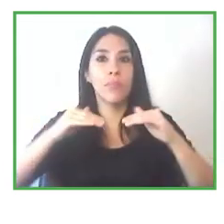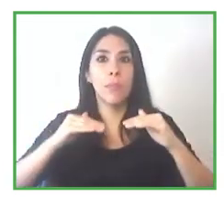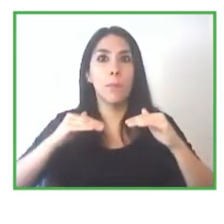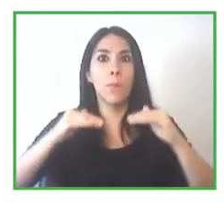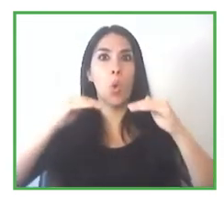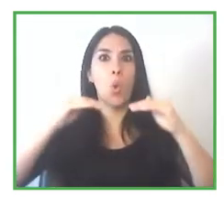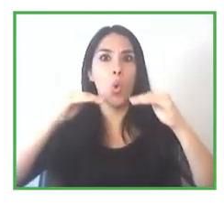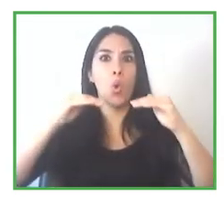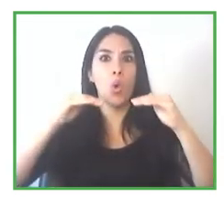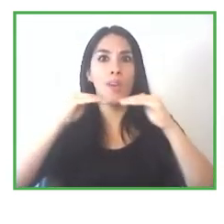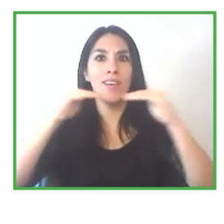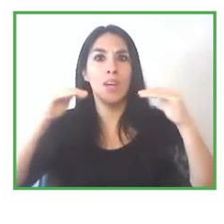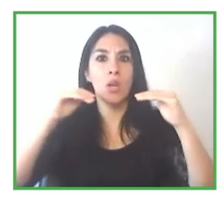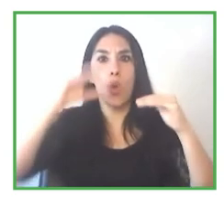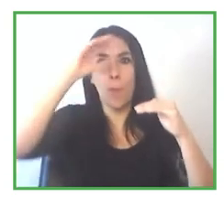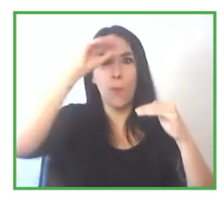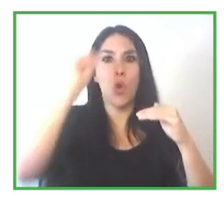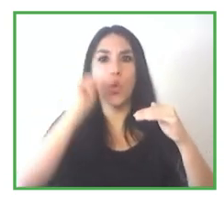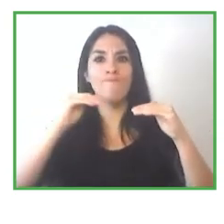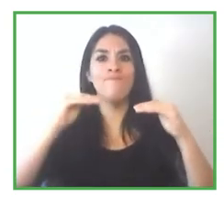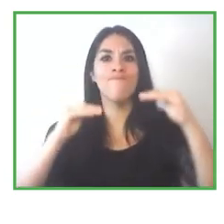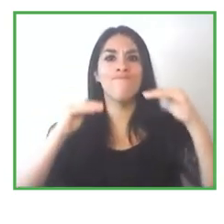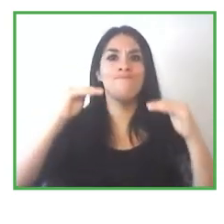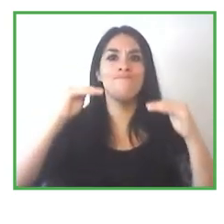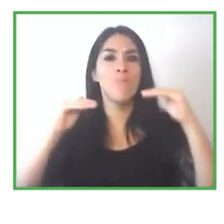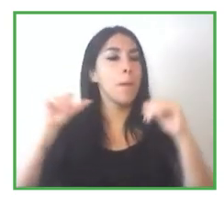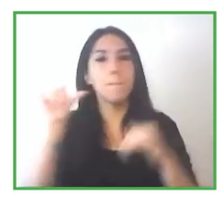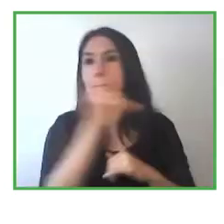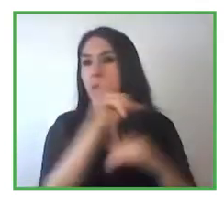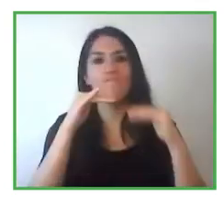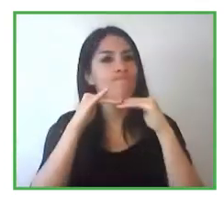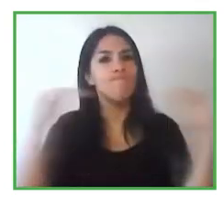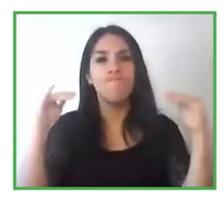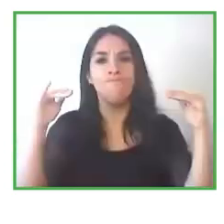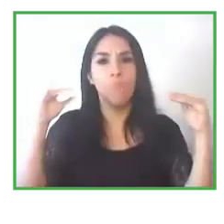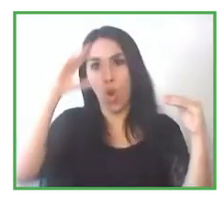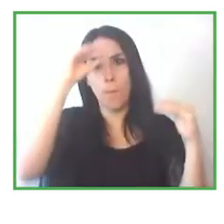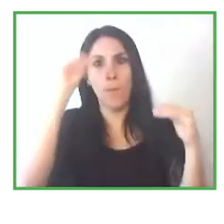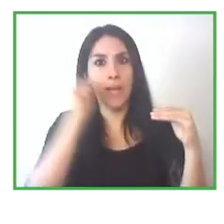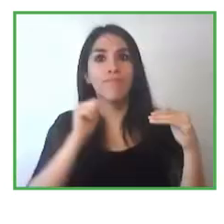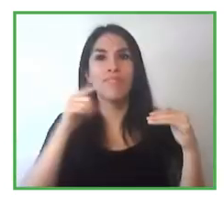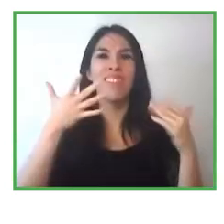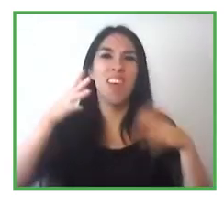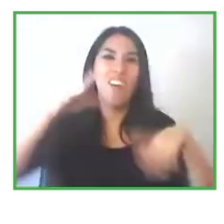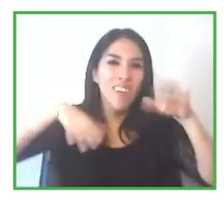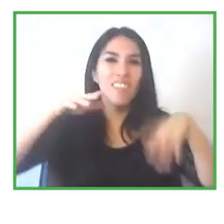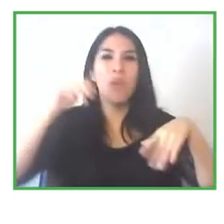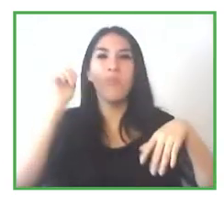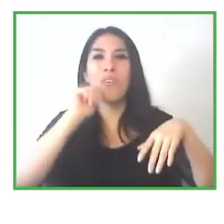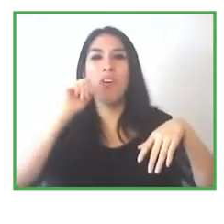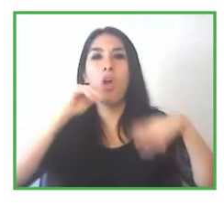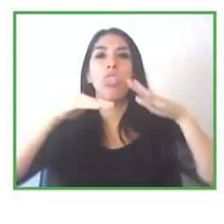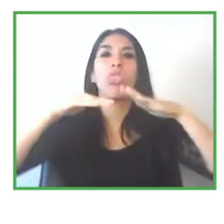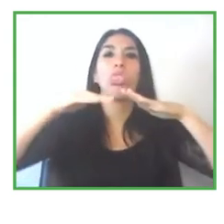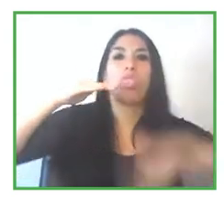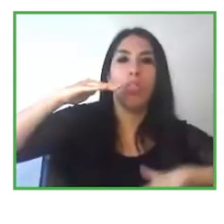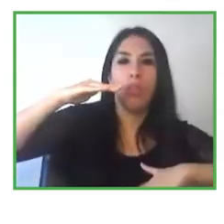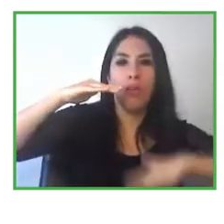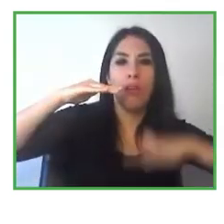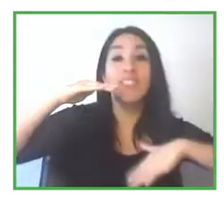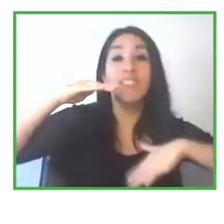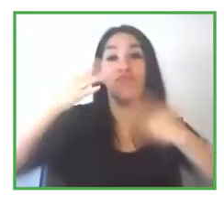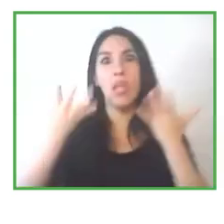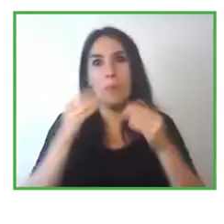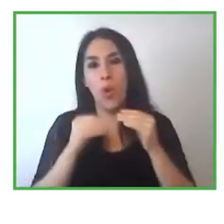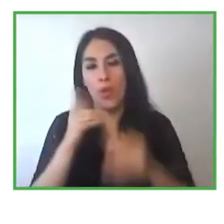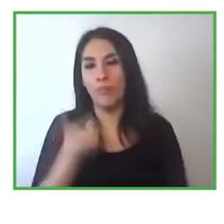the gender equity to be able to aspire to those leadership positions particularly women